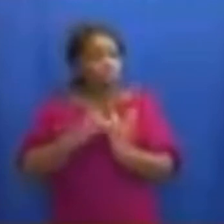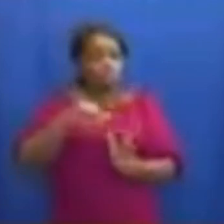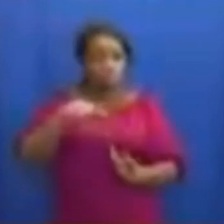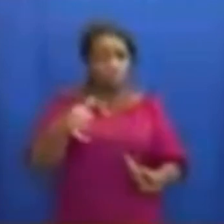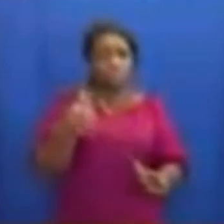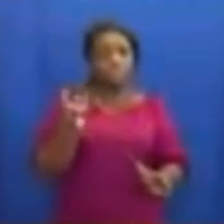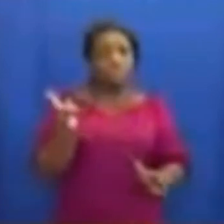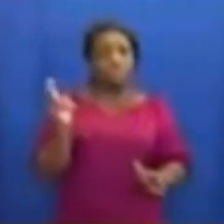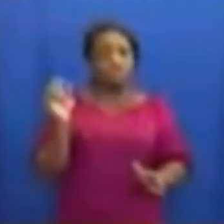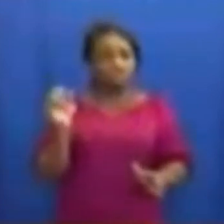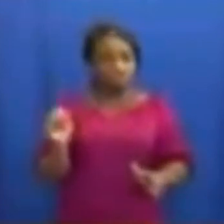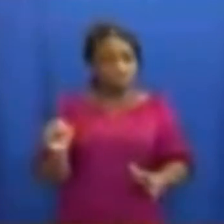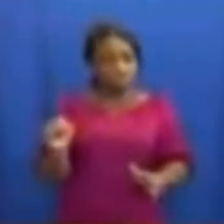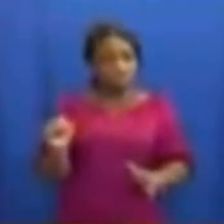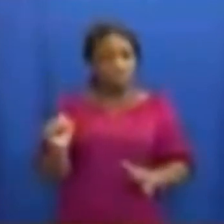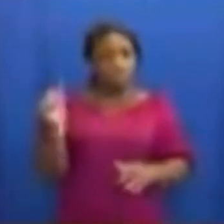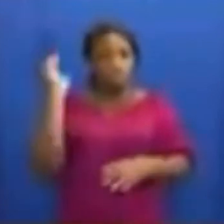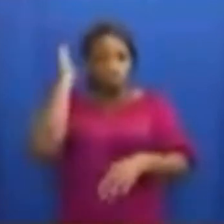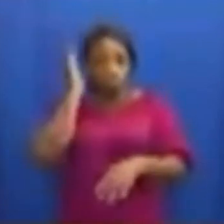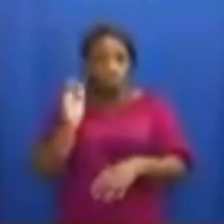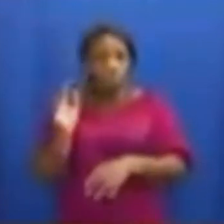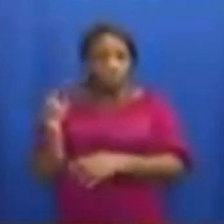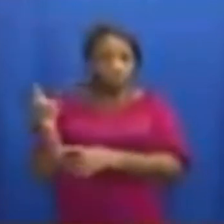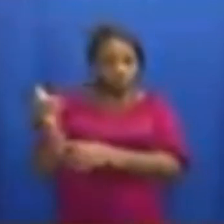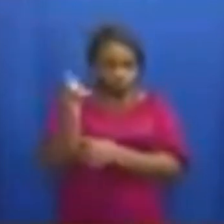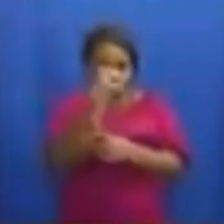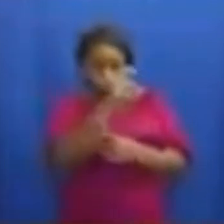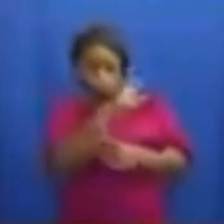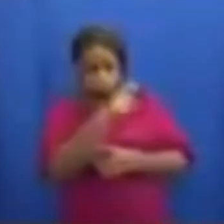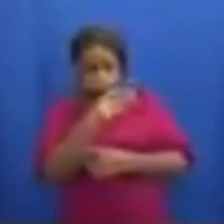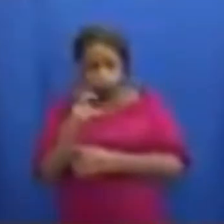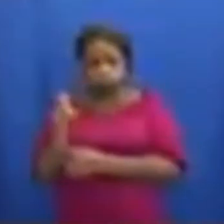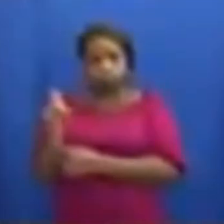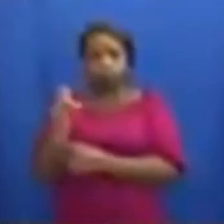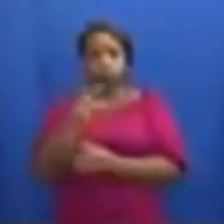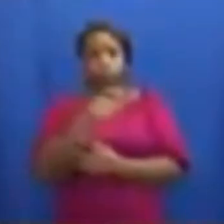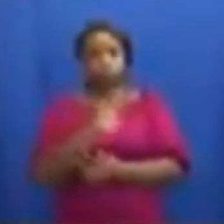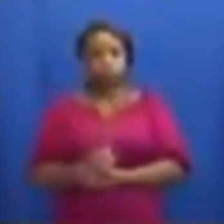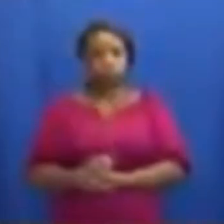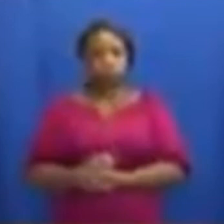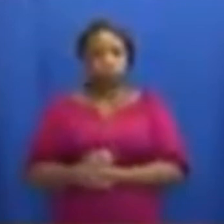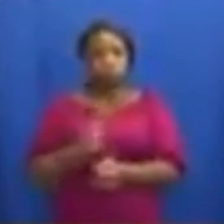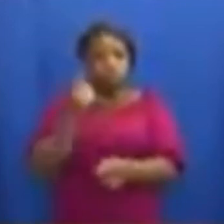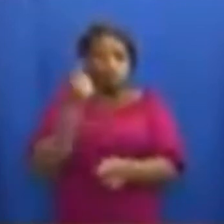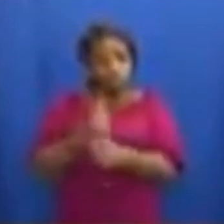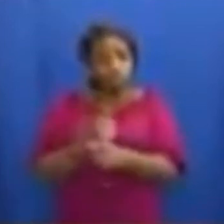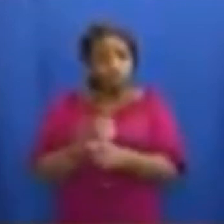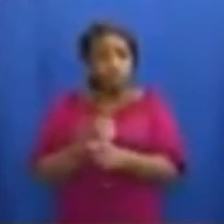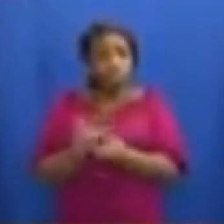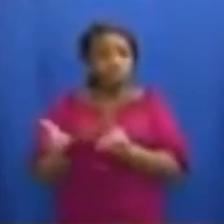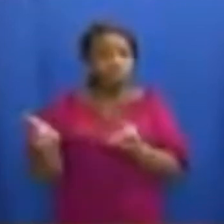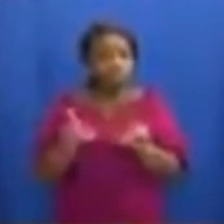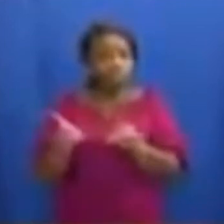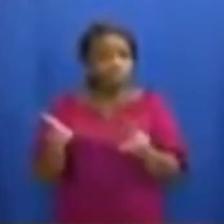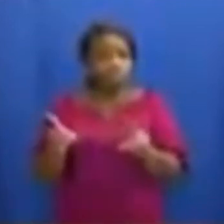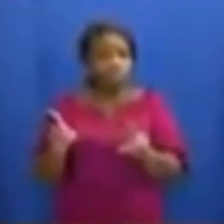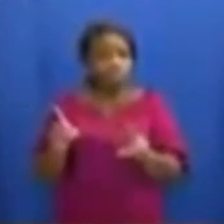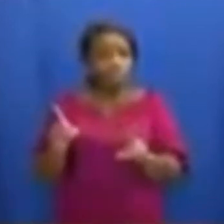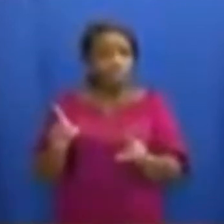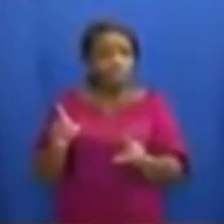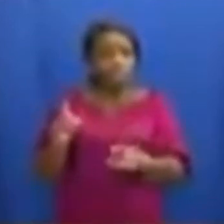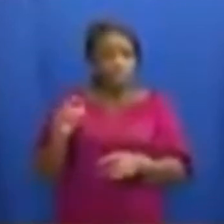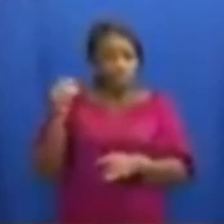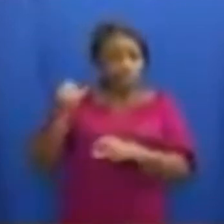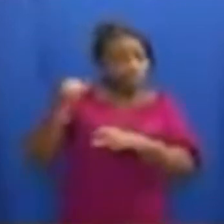and senior high schools will be fumigated and disinfected. Just as was done in the case of final